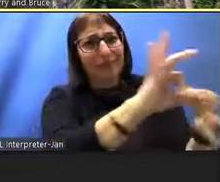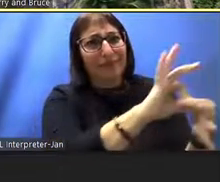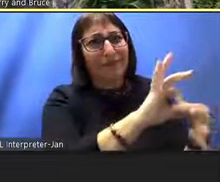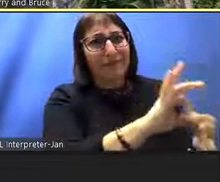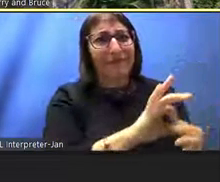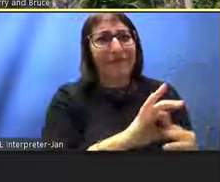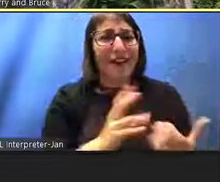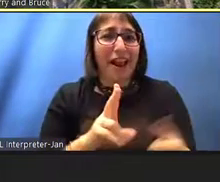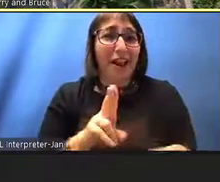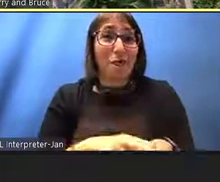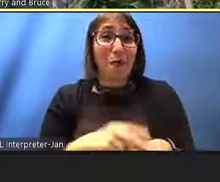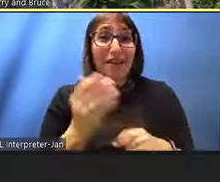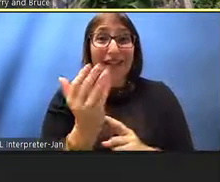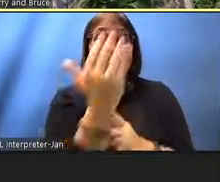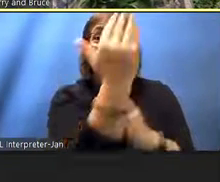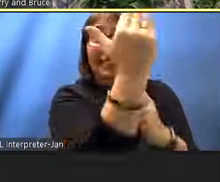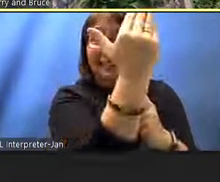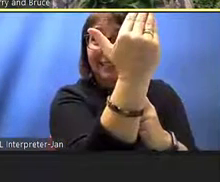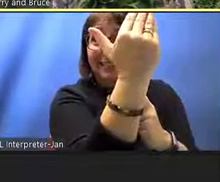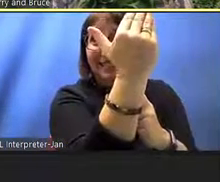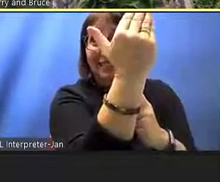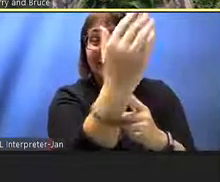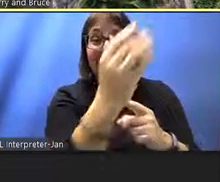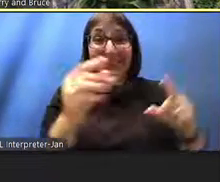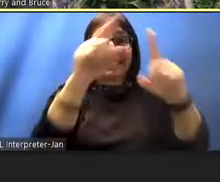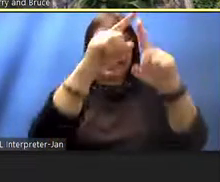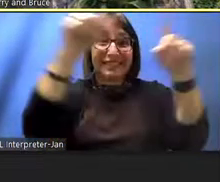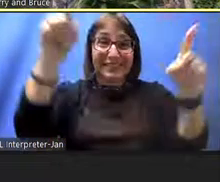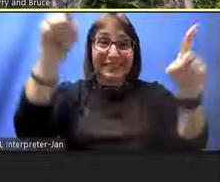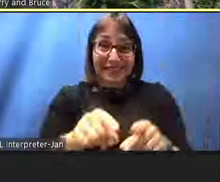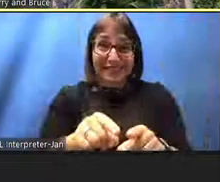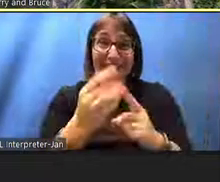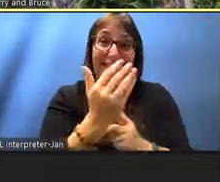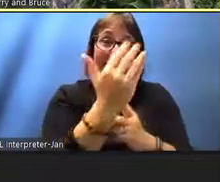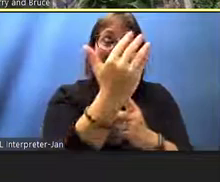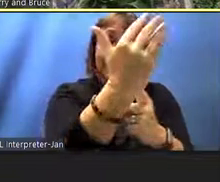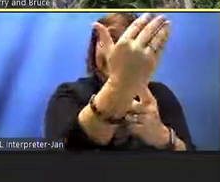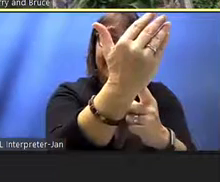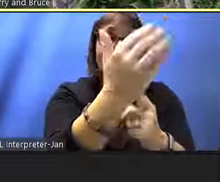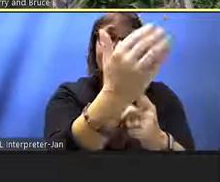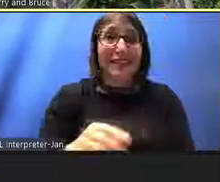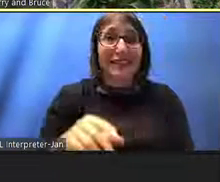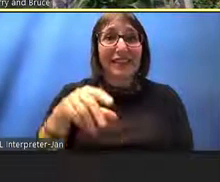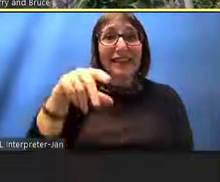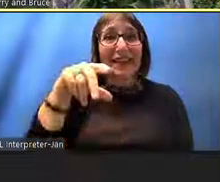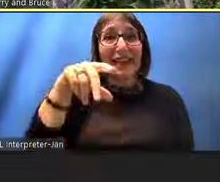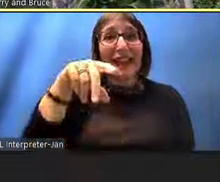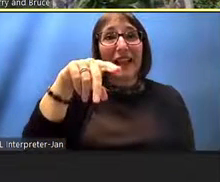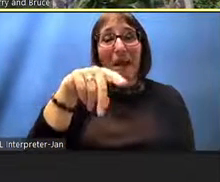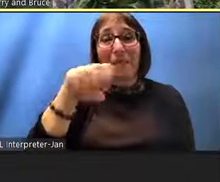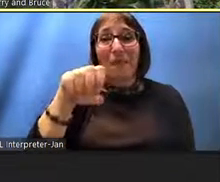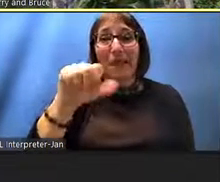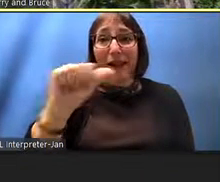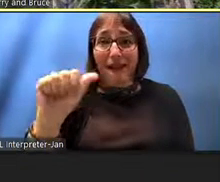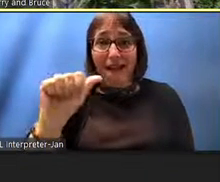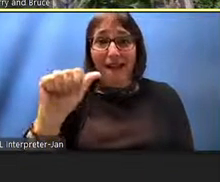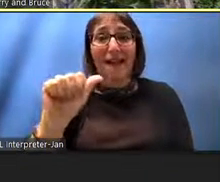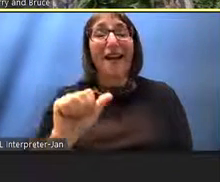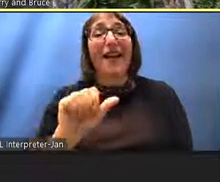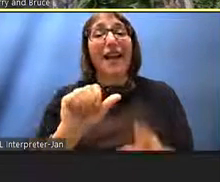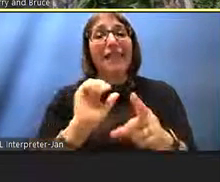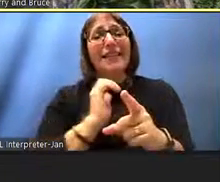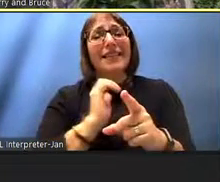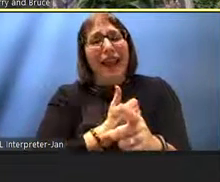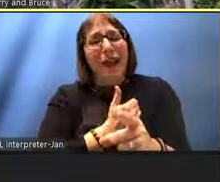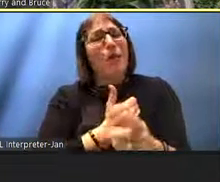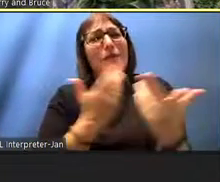course the sale my goodness we need the sale and that's the pea in hawaiian and that would represent our families